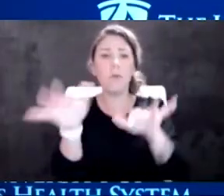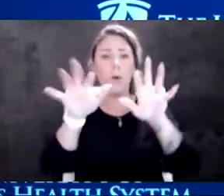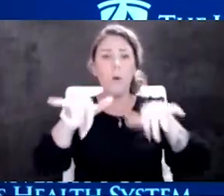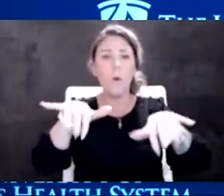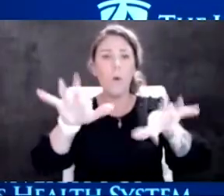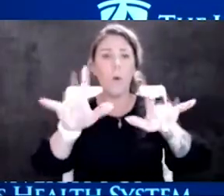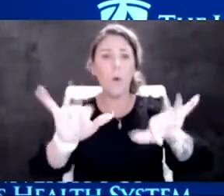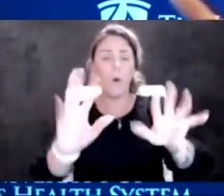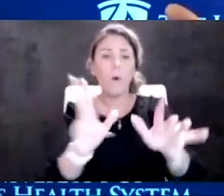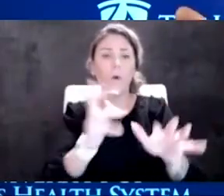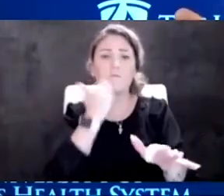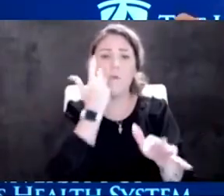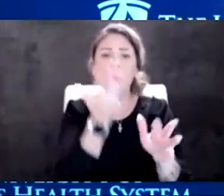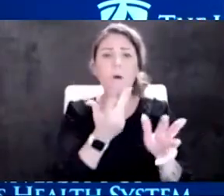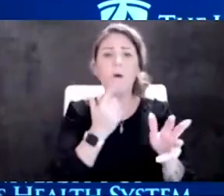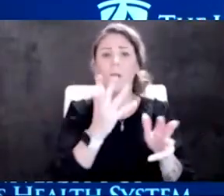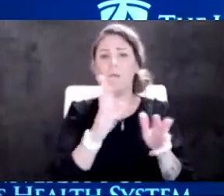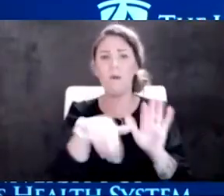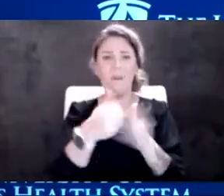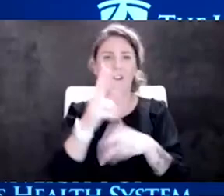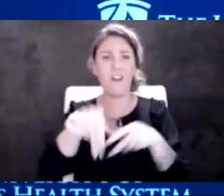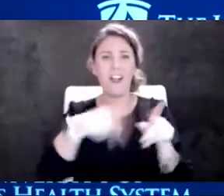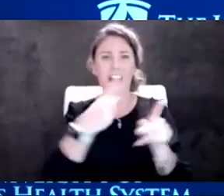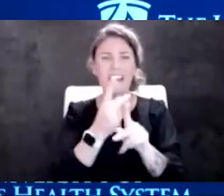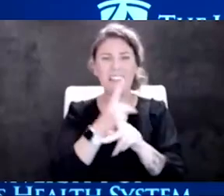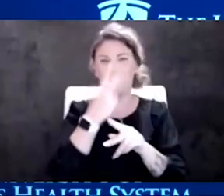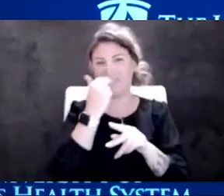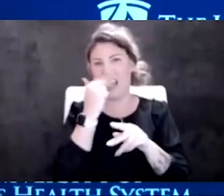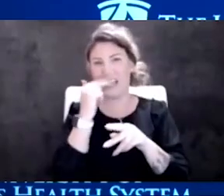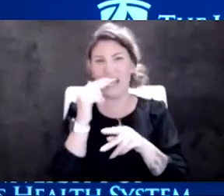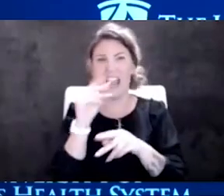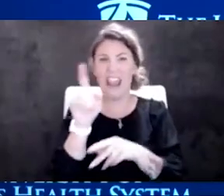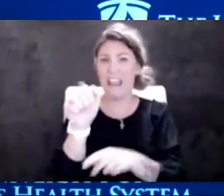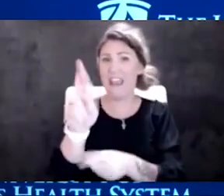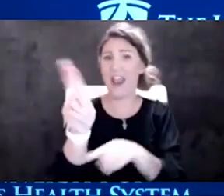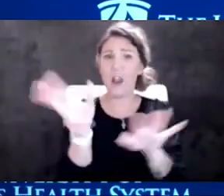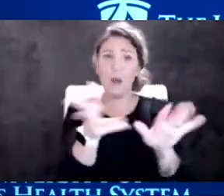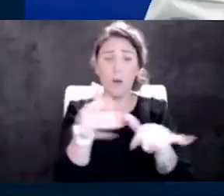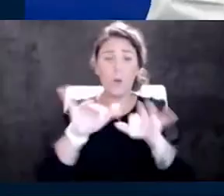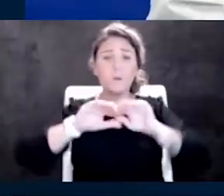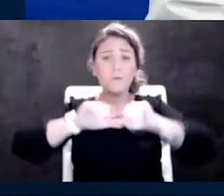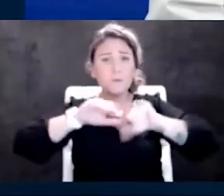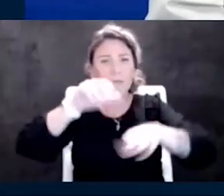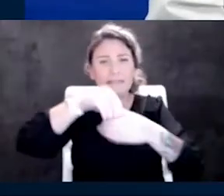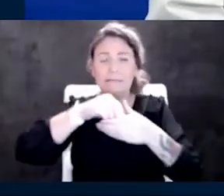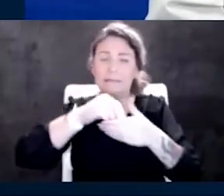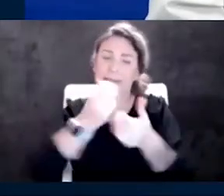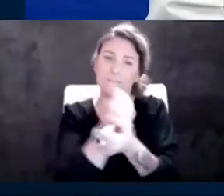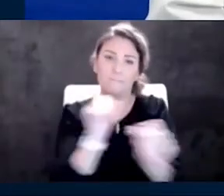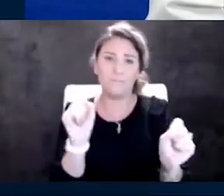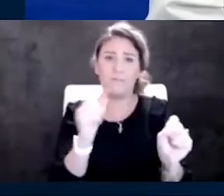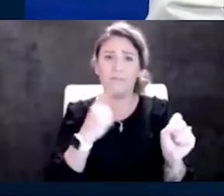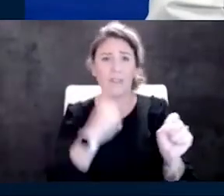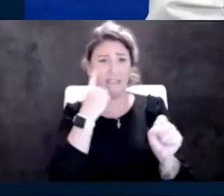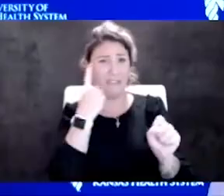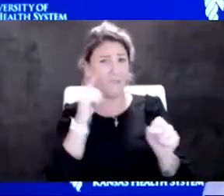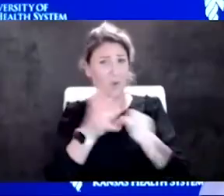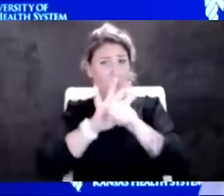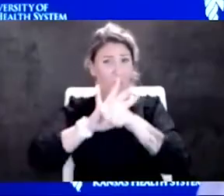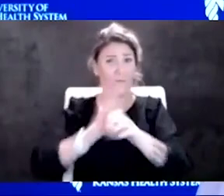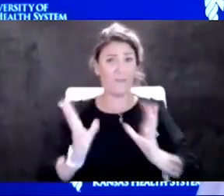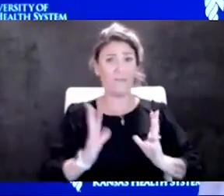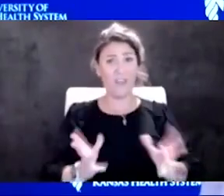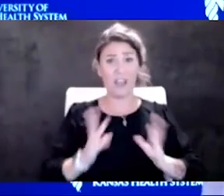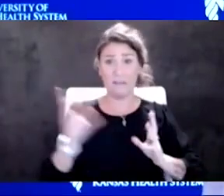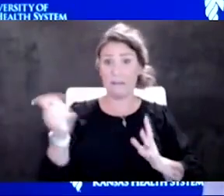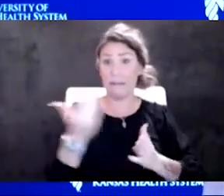and there's all sorts of funny air currents. So my bet Hawkeye is swimming inside still pretty safe. I I think for COVID it's fine. think for other things, you're